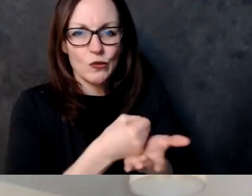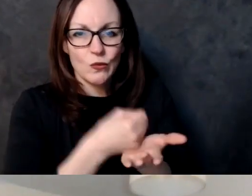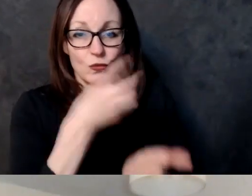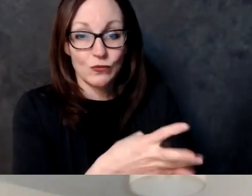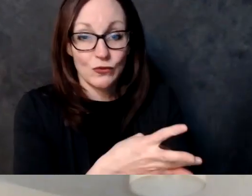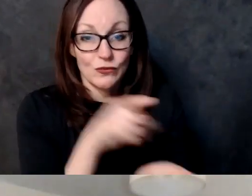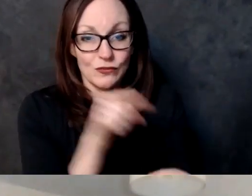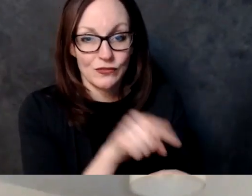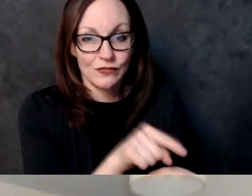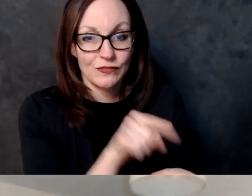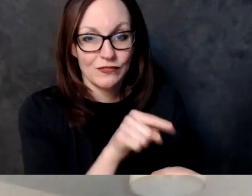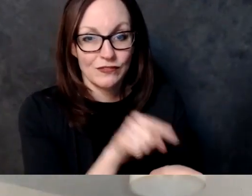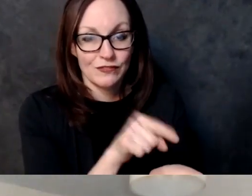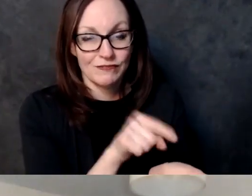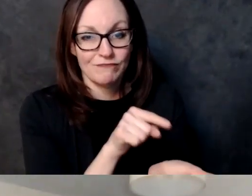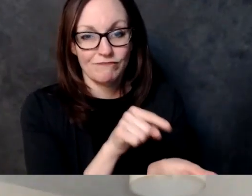and i think